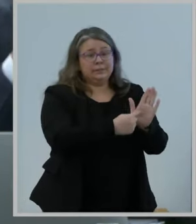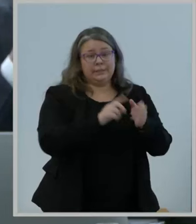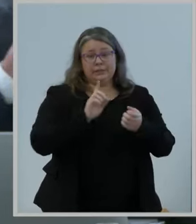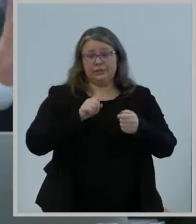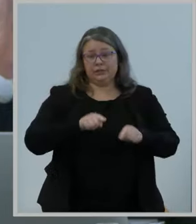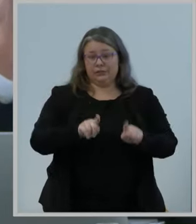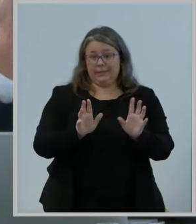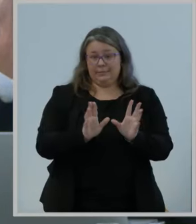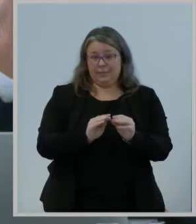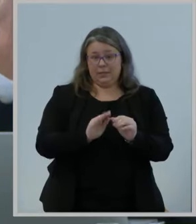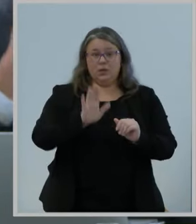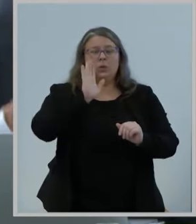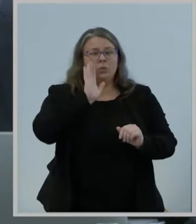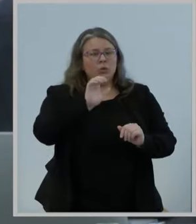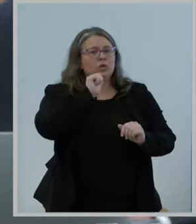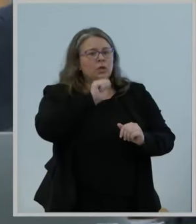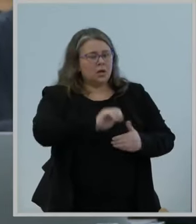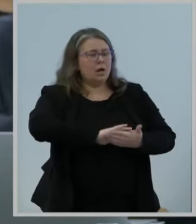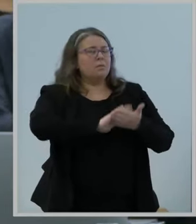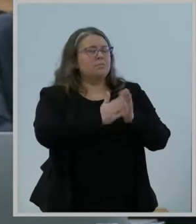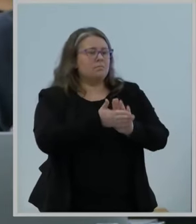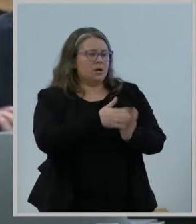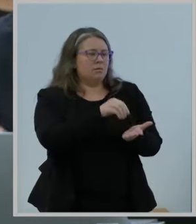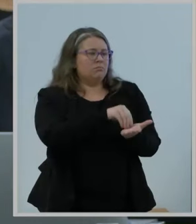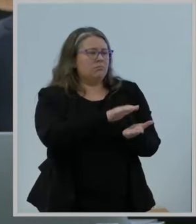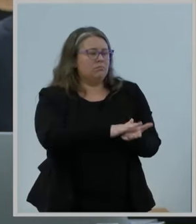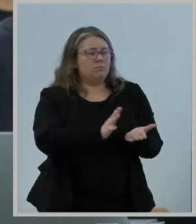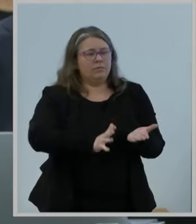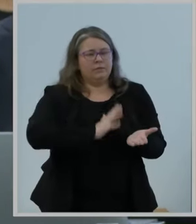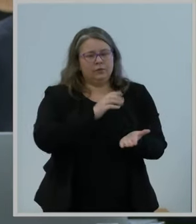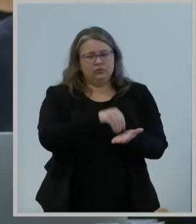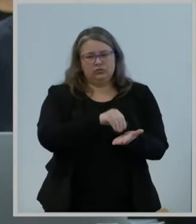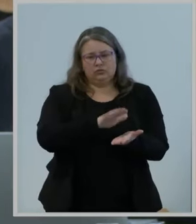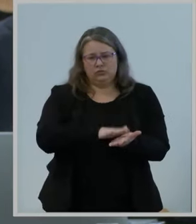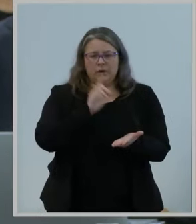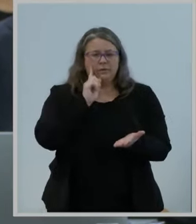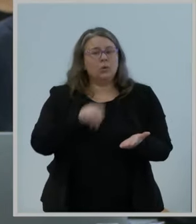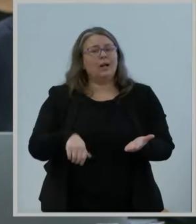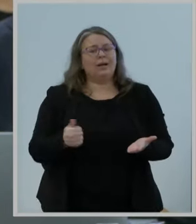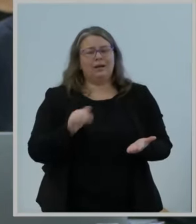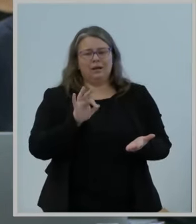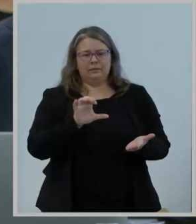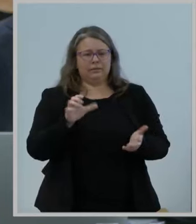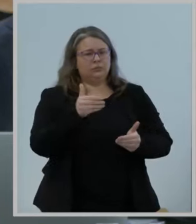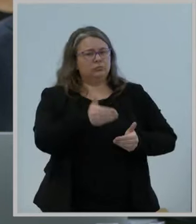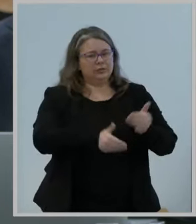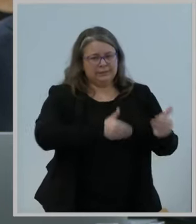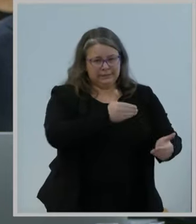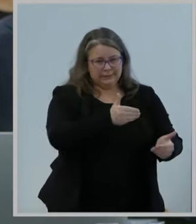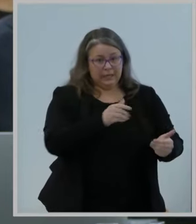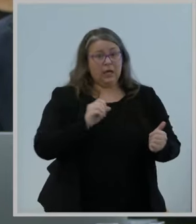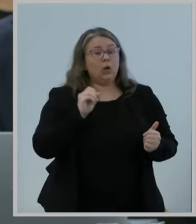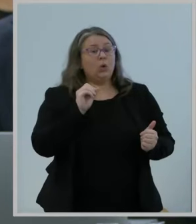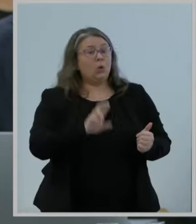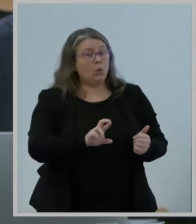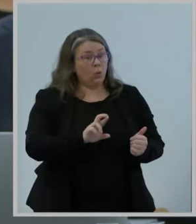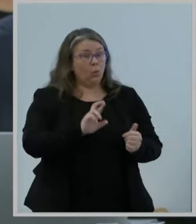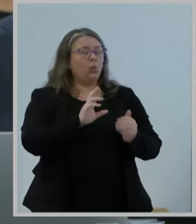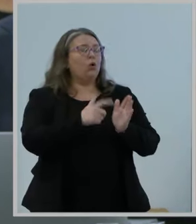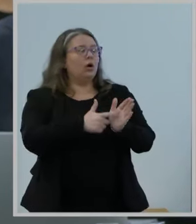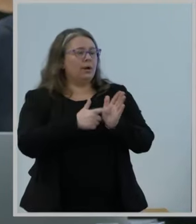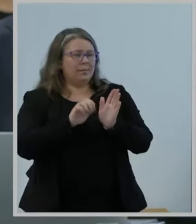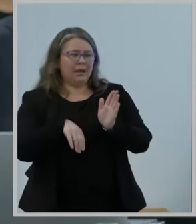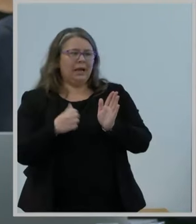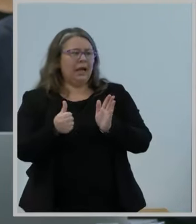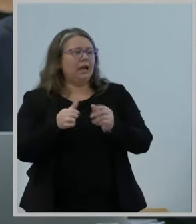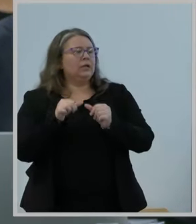official record of any Commission proceeding, nor will they require further action by the Commission. If you wish to comment on an